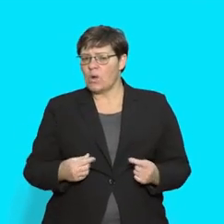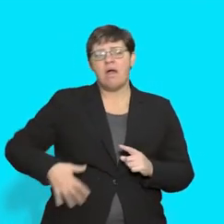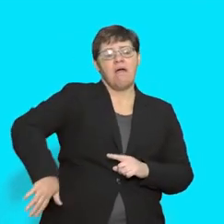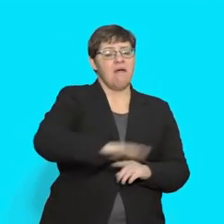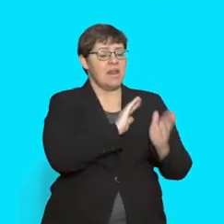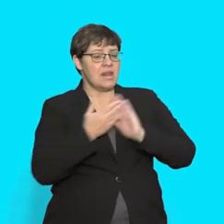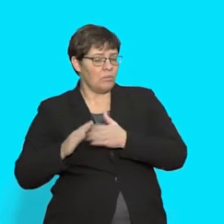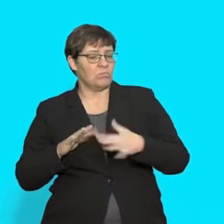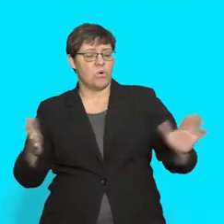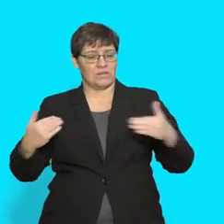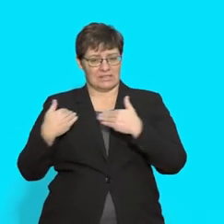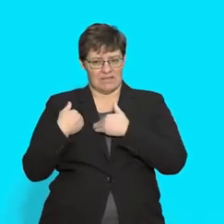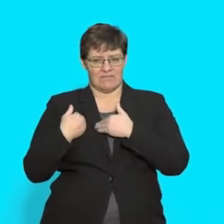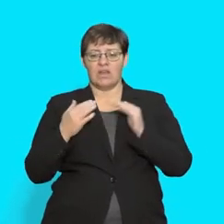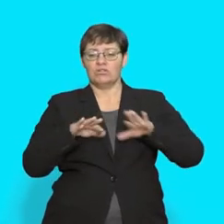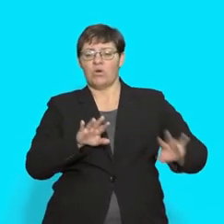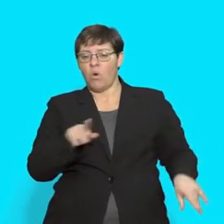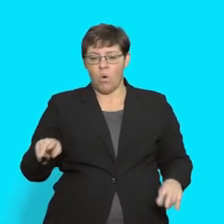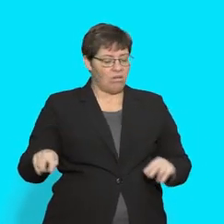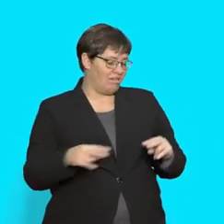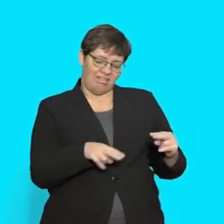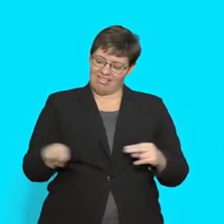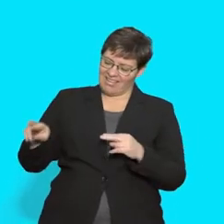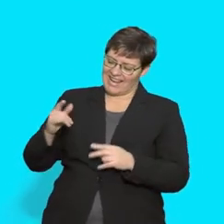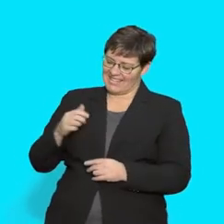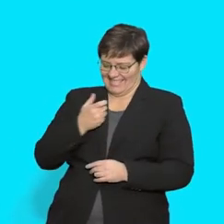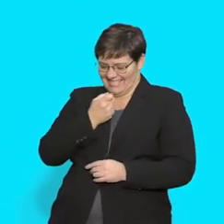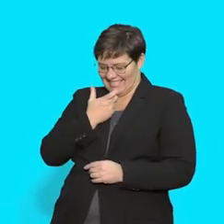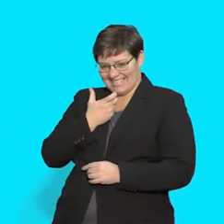The children all turned to Lindy and grinned.